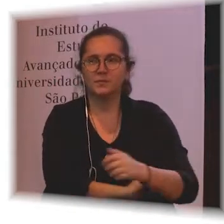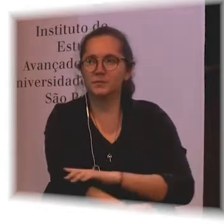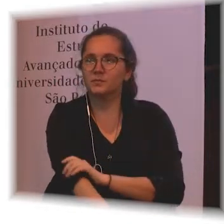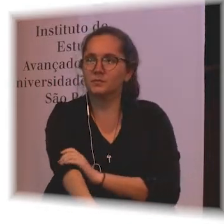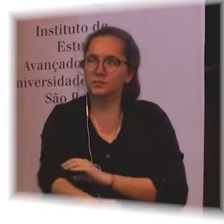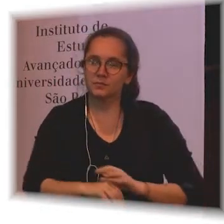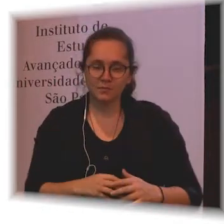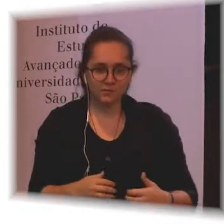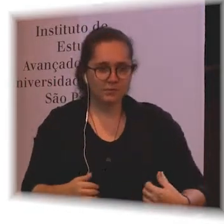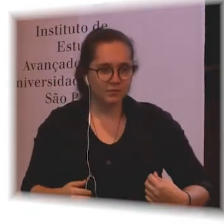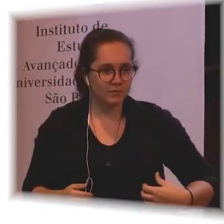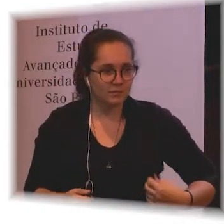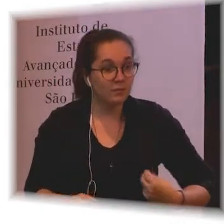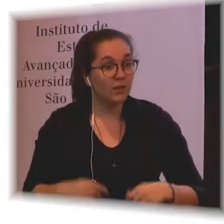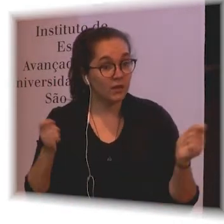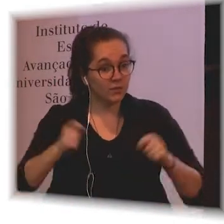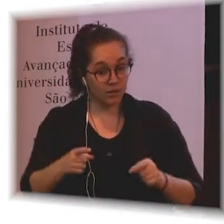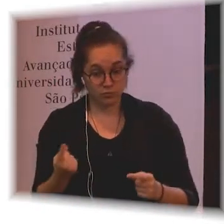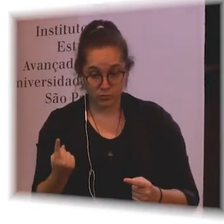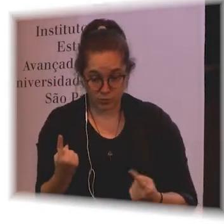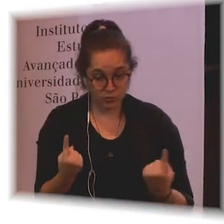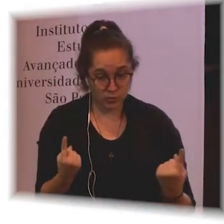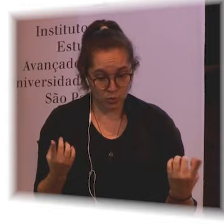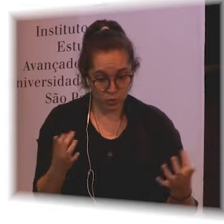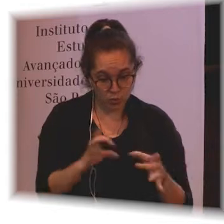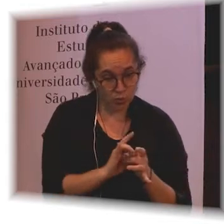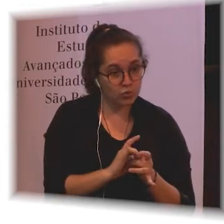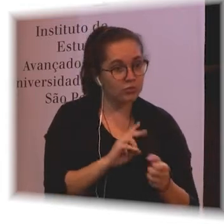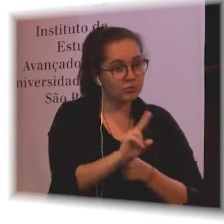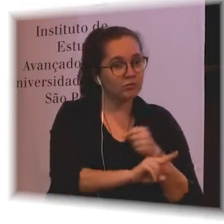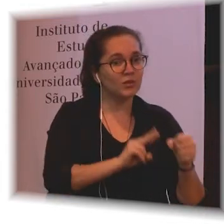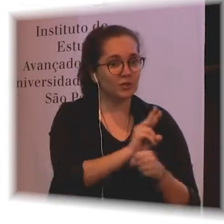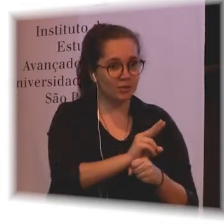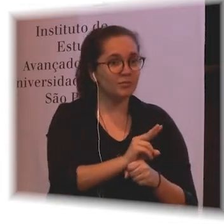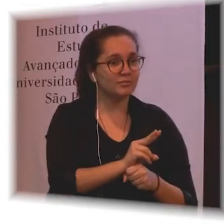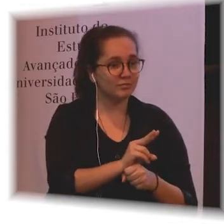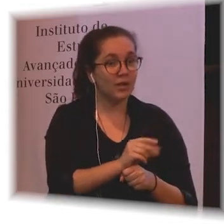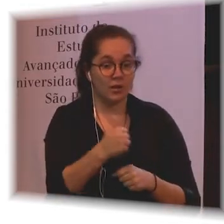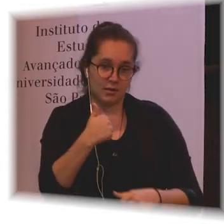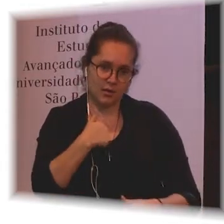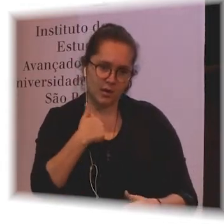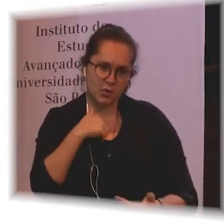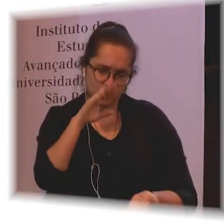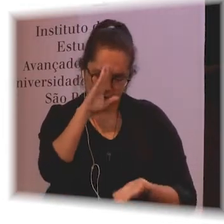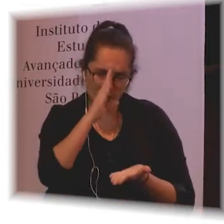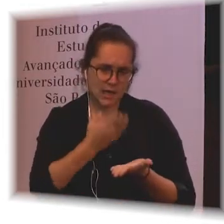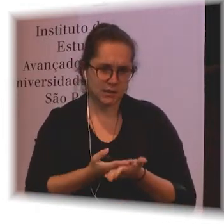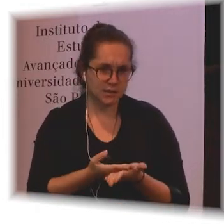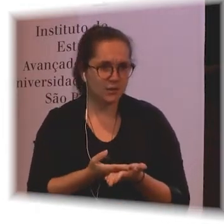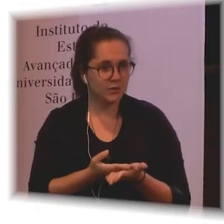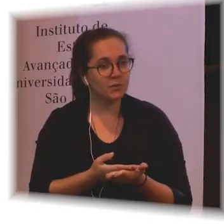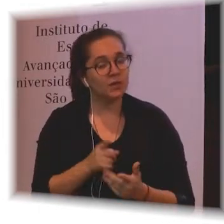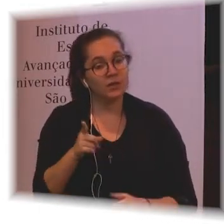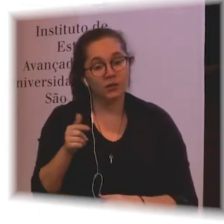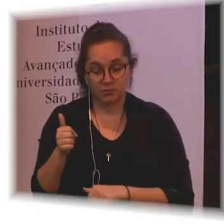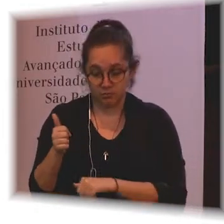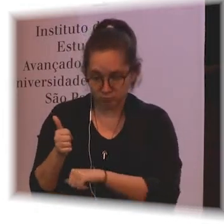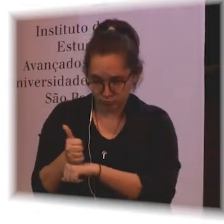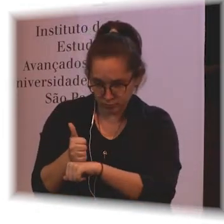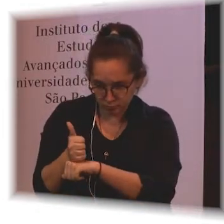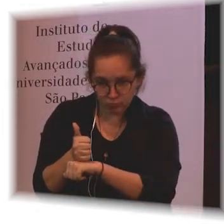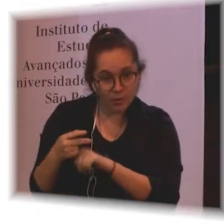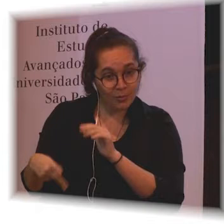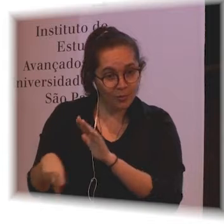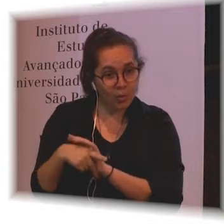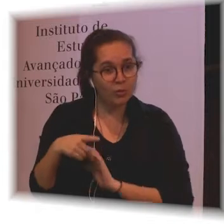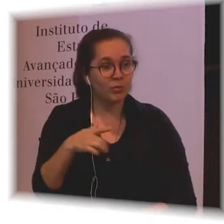So, I suppose what we medical professionals often focus on is this bit and this bit. And what I've been talking